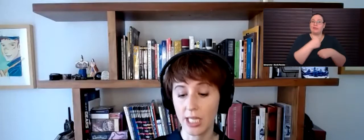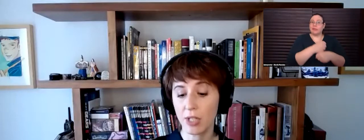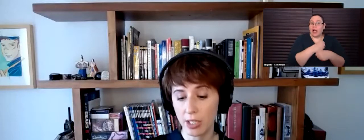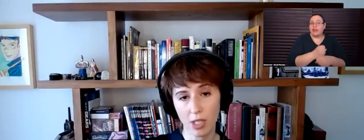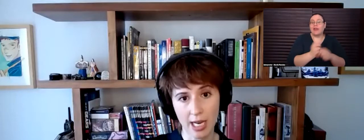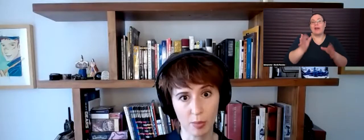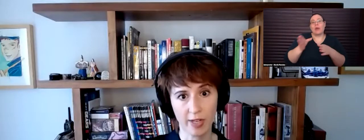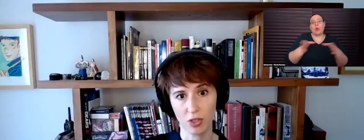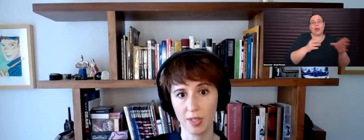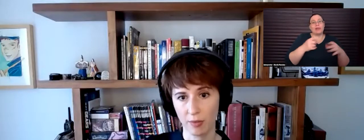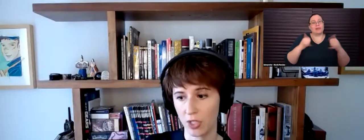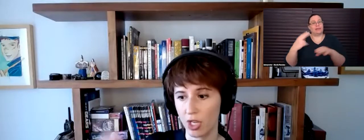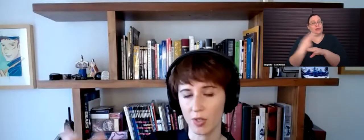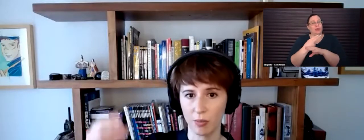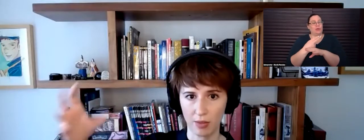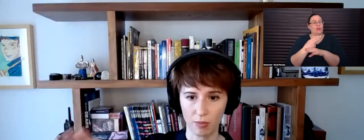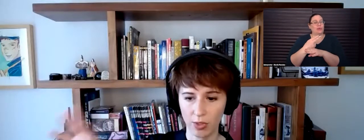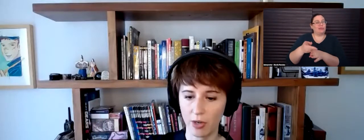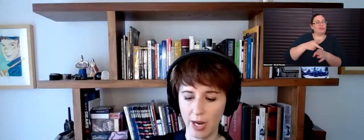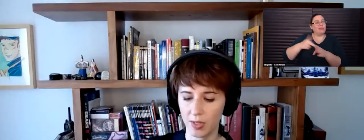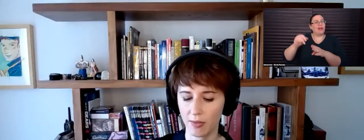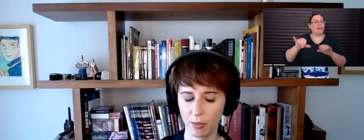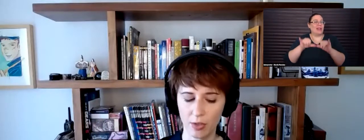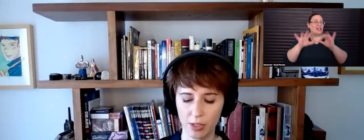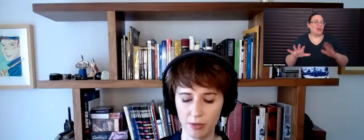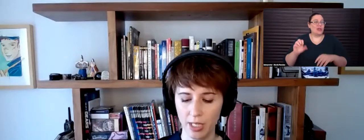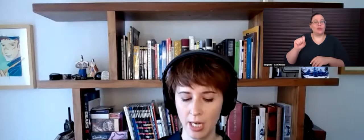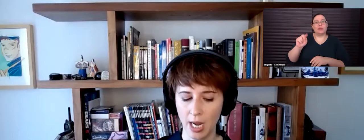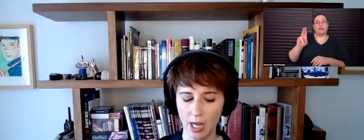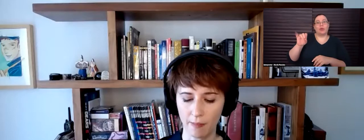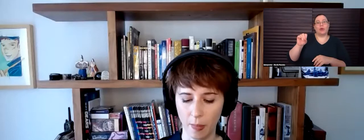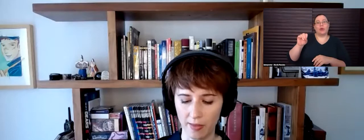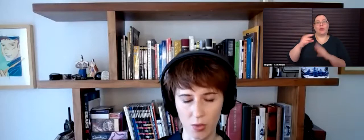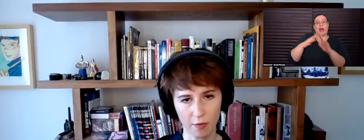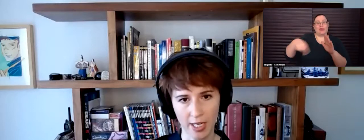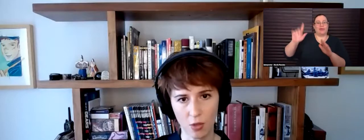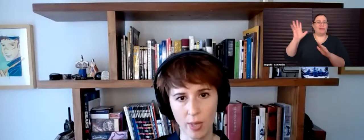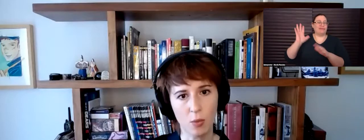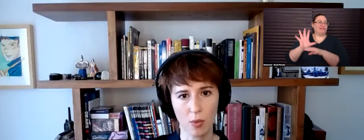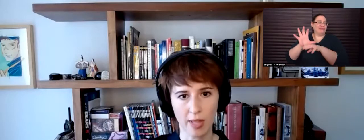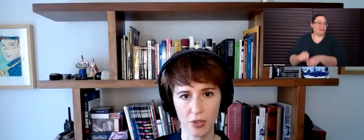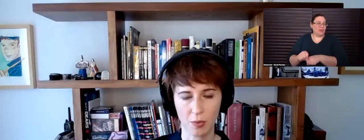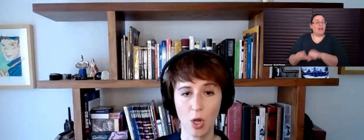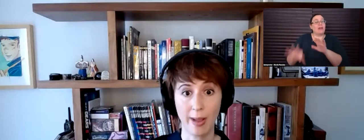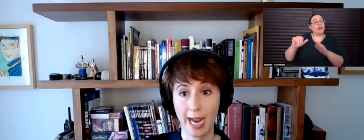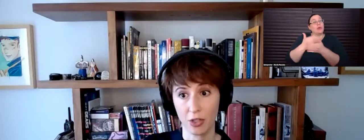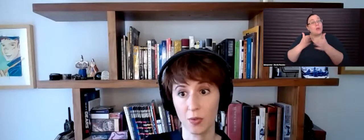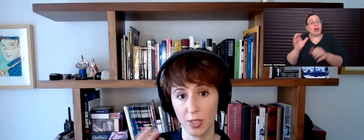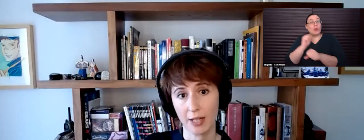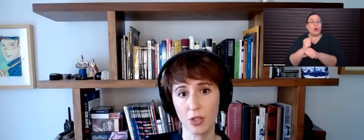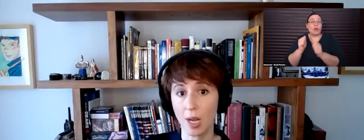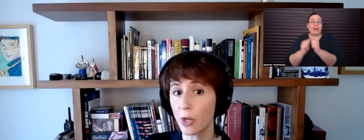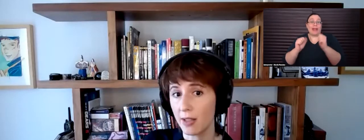continue to utilize the professionalism of engineers and studio houses that they were used to. Um, and then sort of finding a new way to work with actors from home,